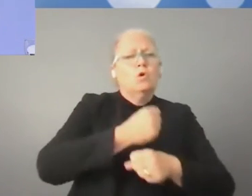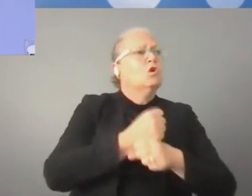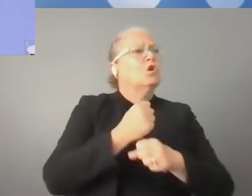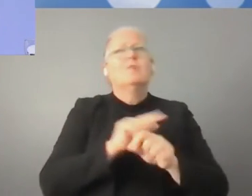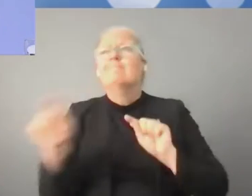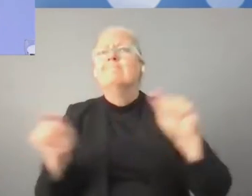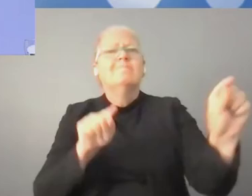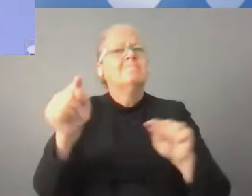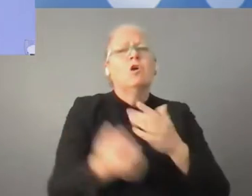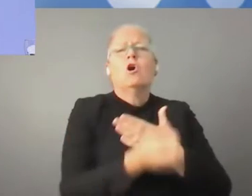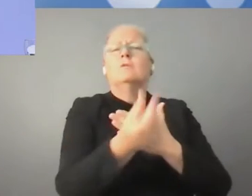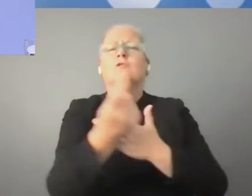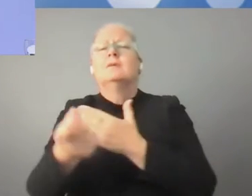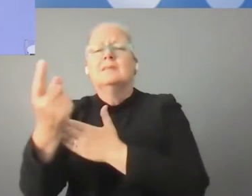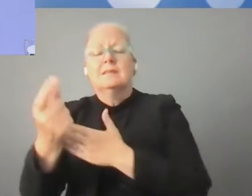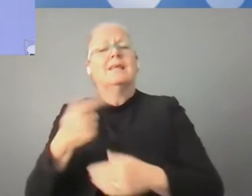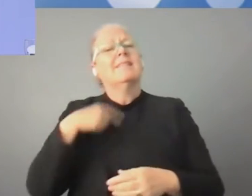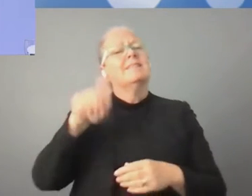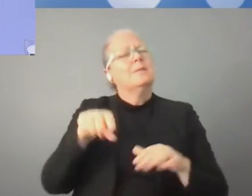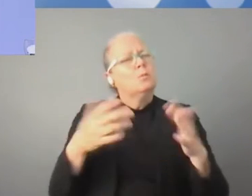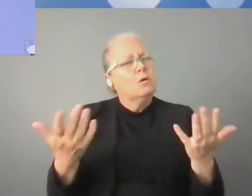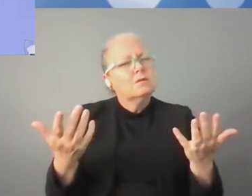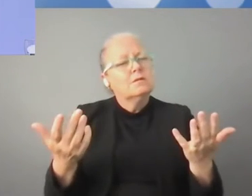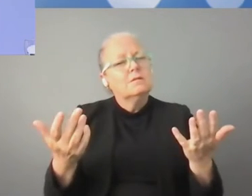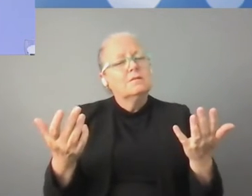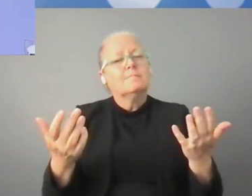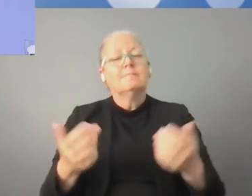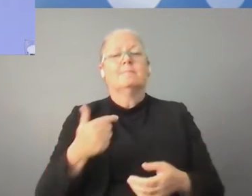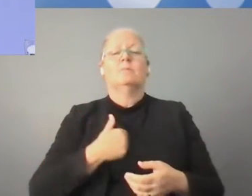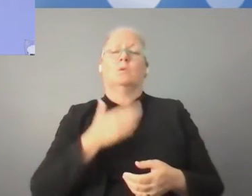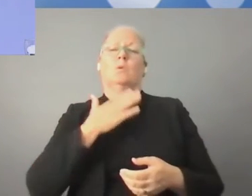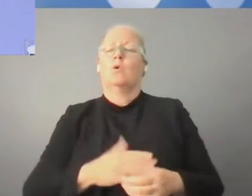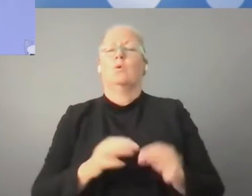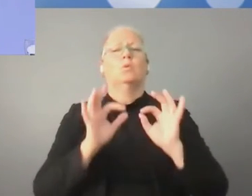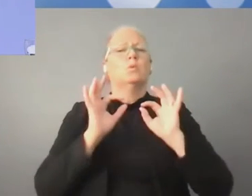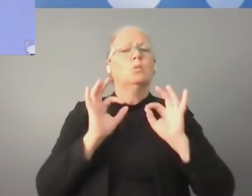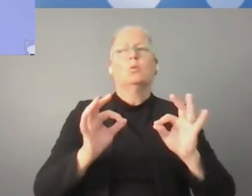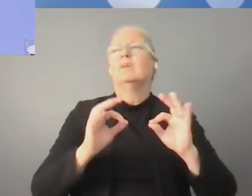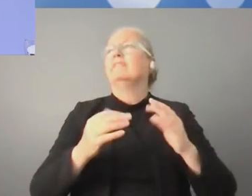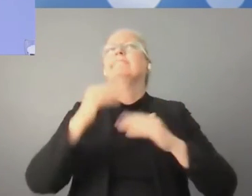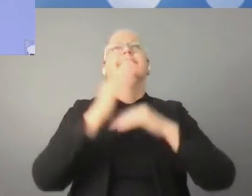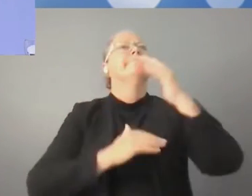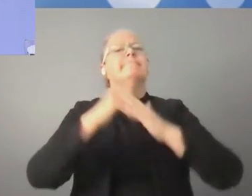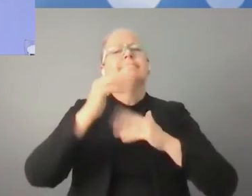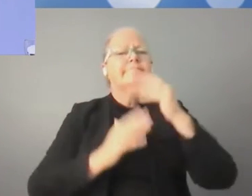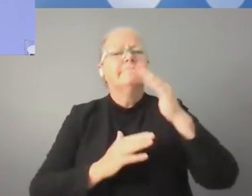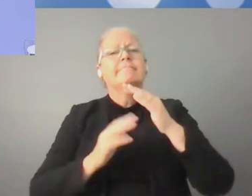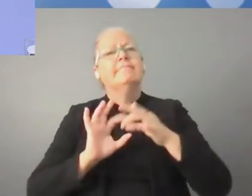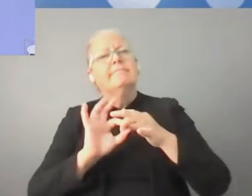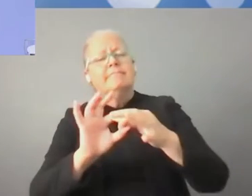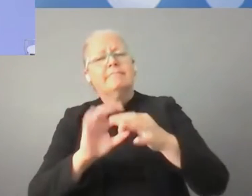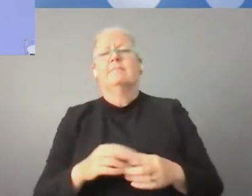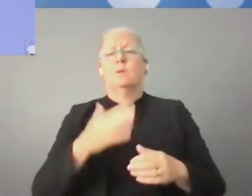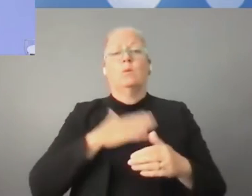what do we need? We need, of course, infrastructures. We need access to the infrastructures. We need